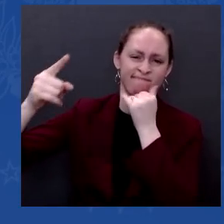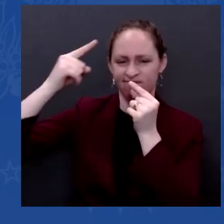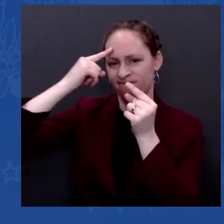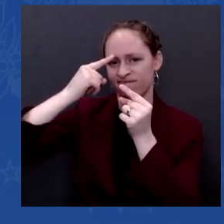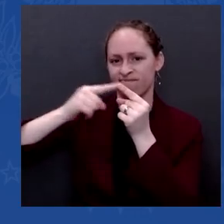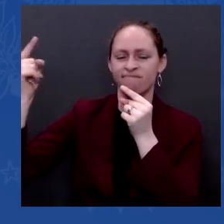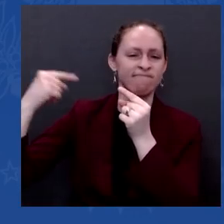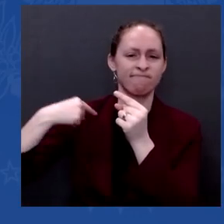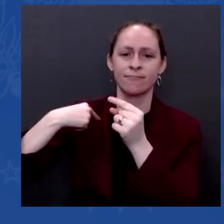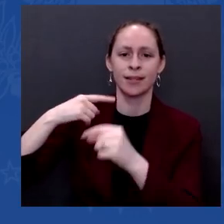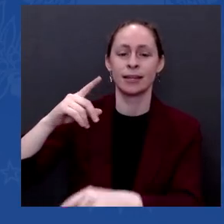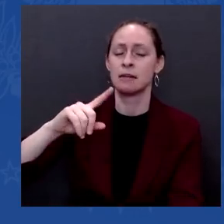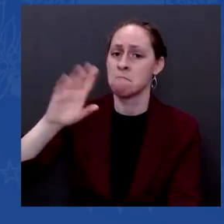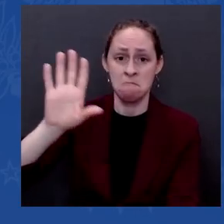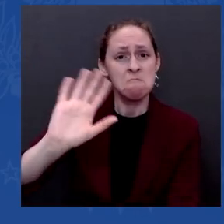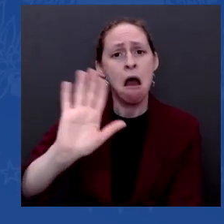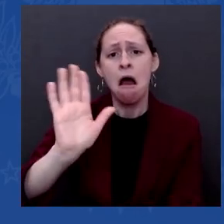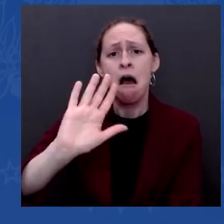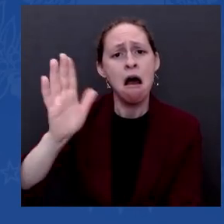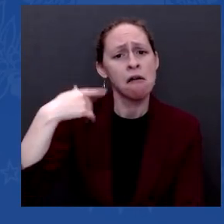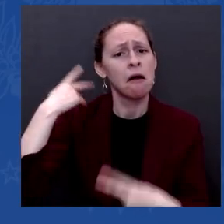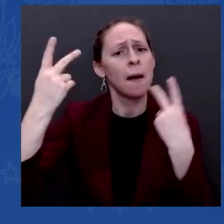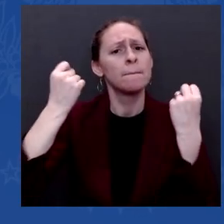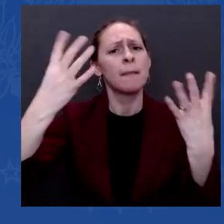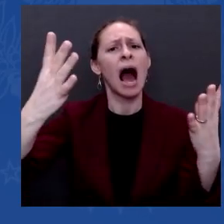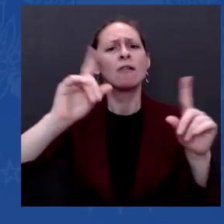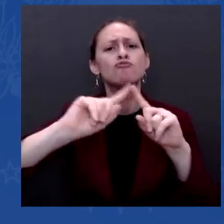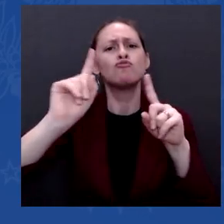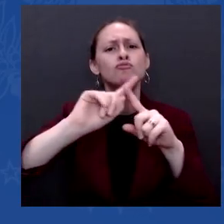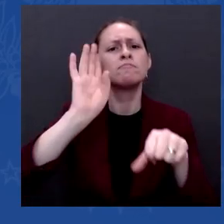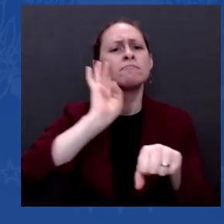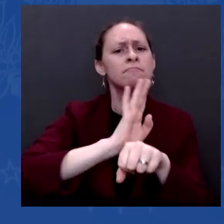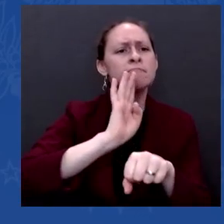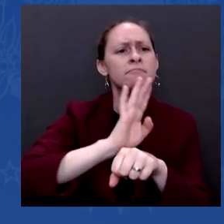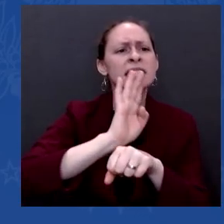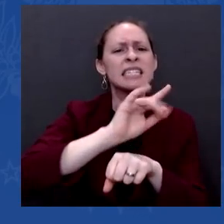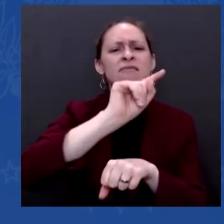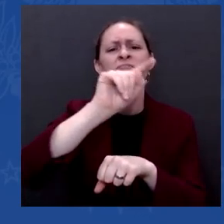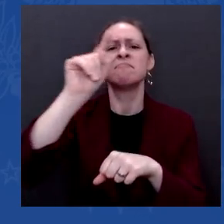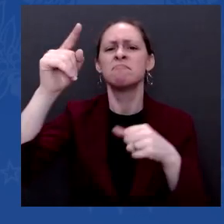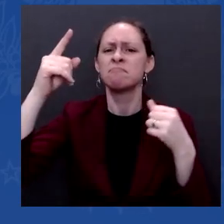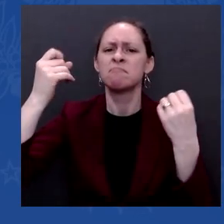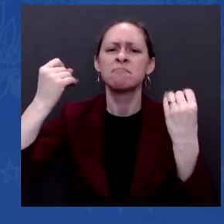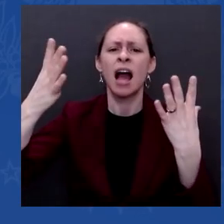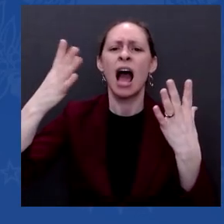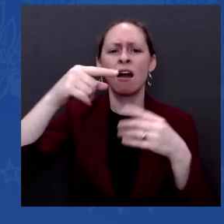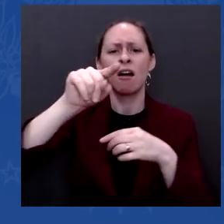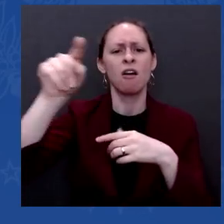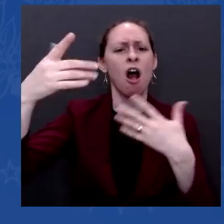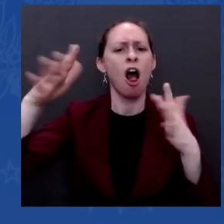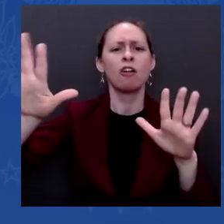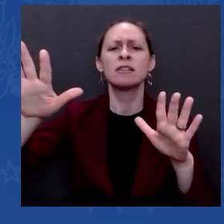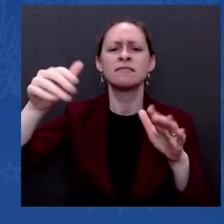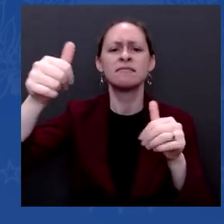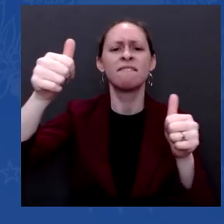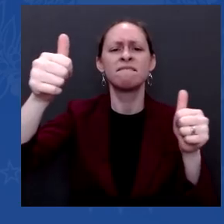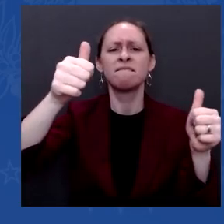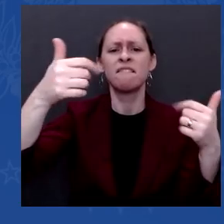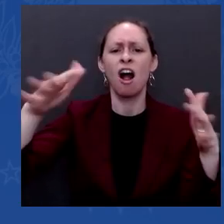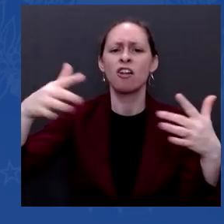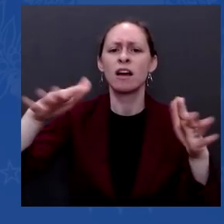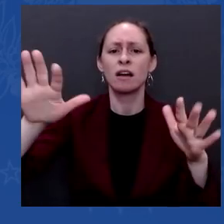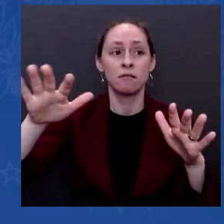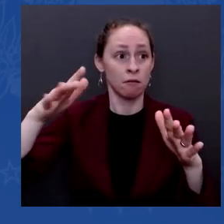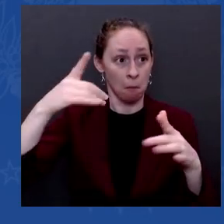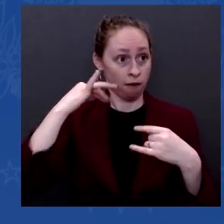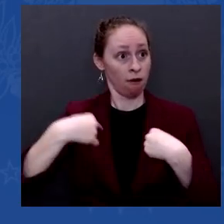as a consequence of the decision made by the corporation, not by the standard ISET that is there. I